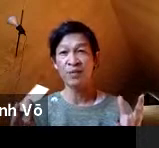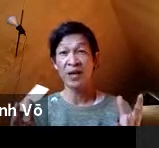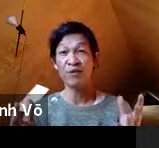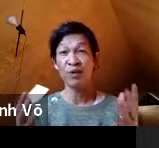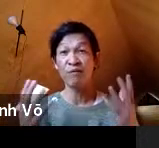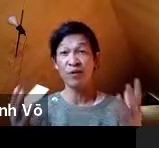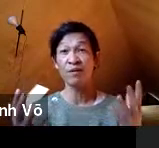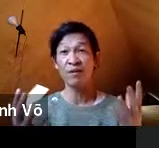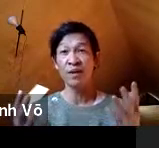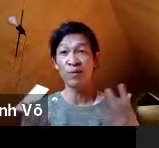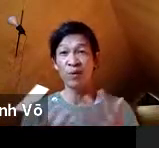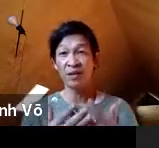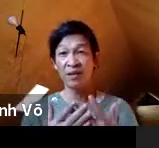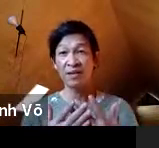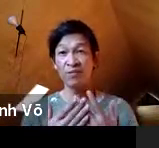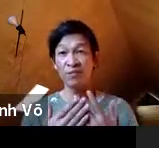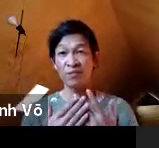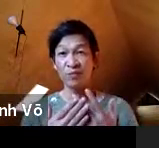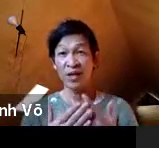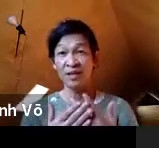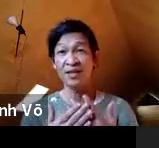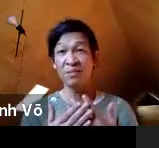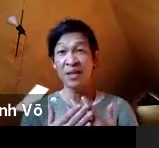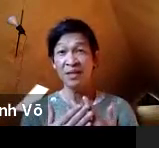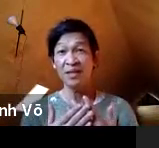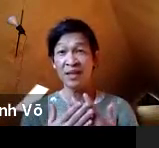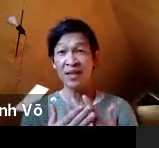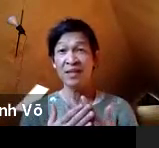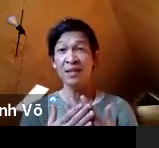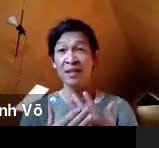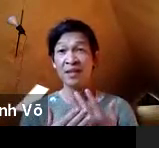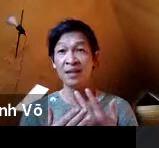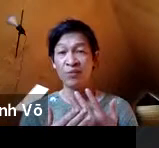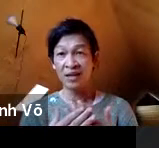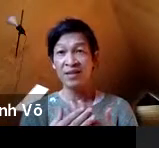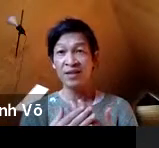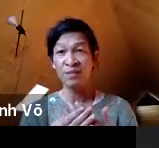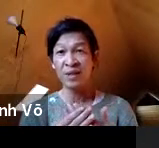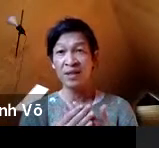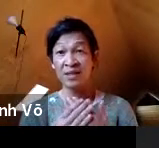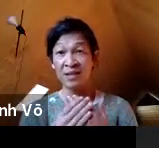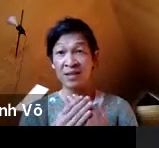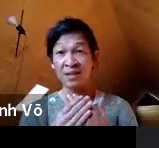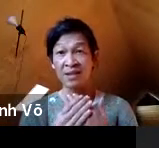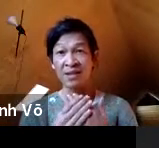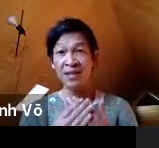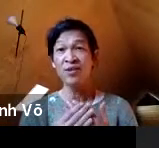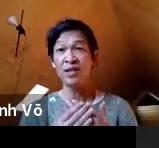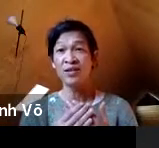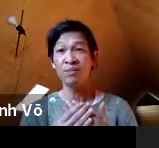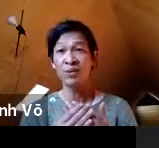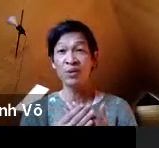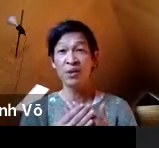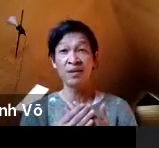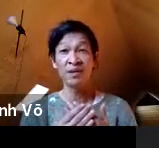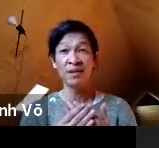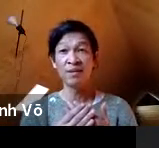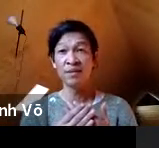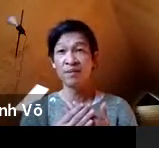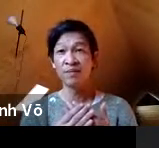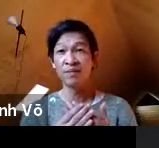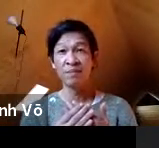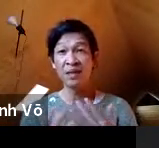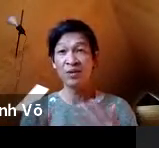reality, we have to confront what that reality means. reality for me is the disconnection between